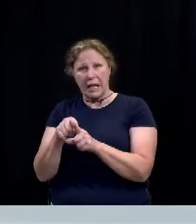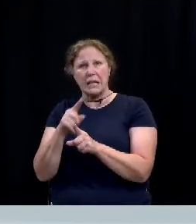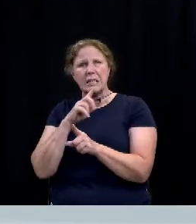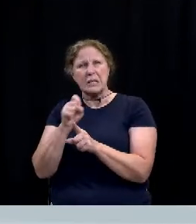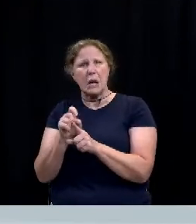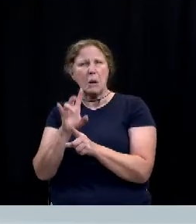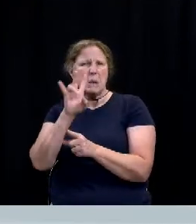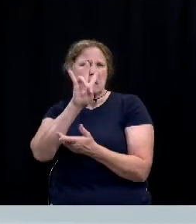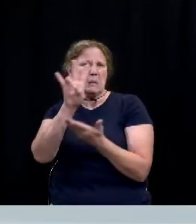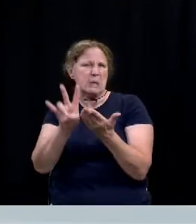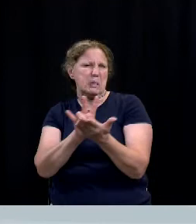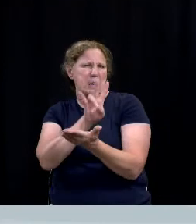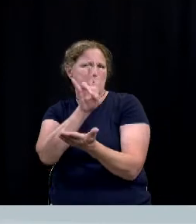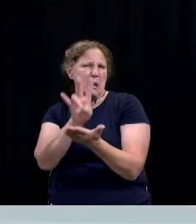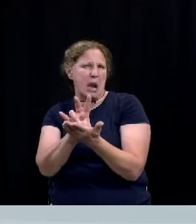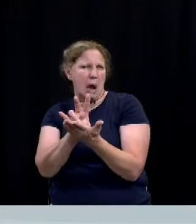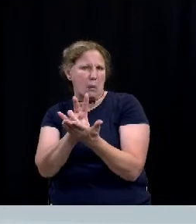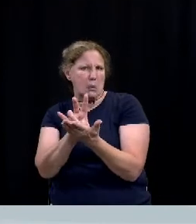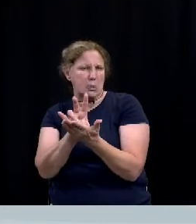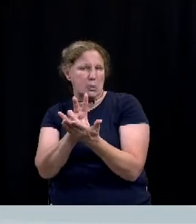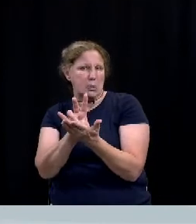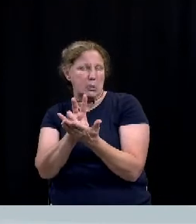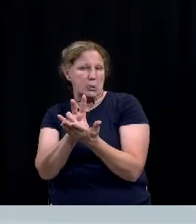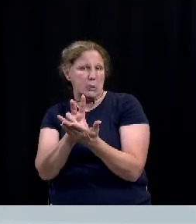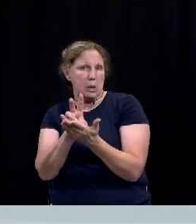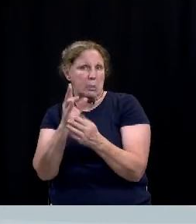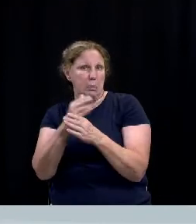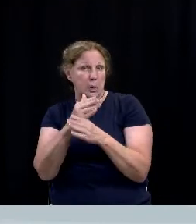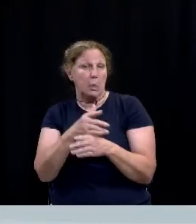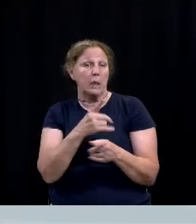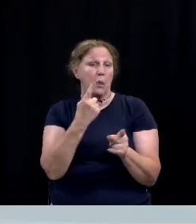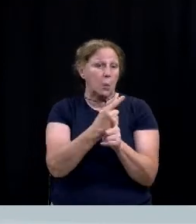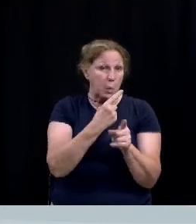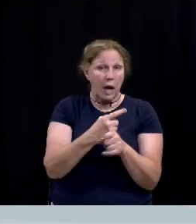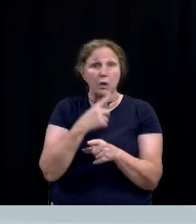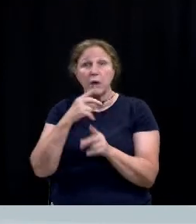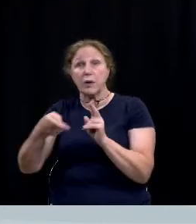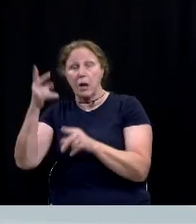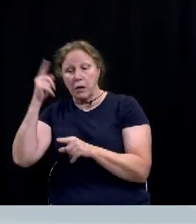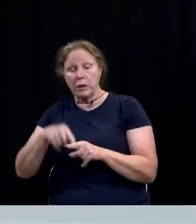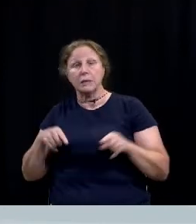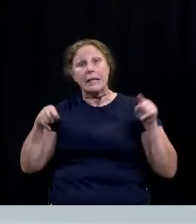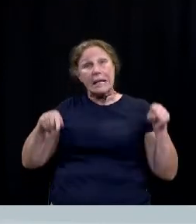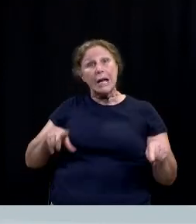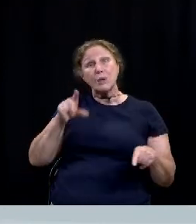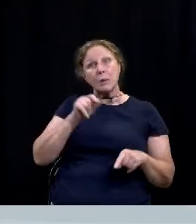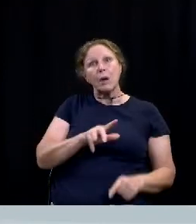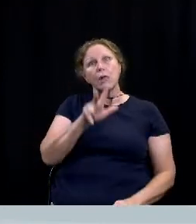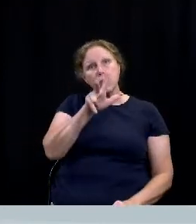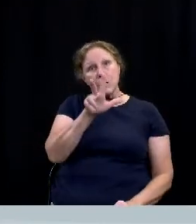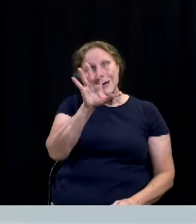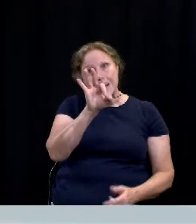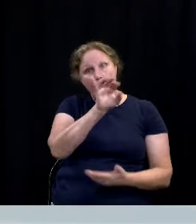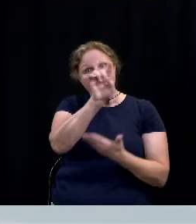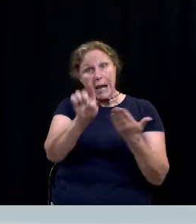seven hour deviation in the longest call 2020 has seen a 39 hour deviation when considering the longest calls year to